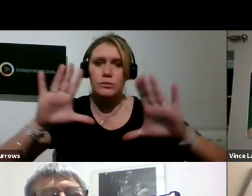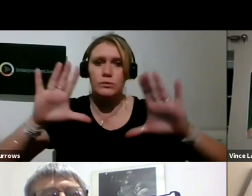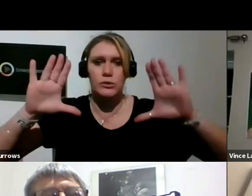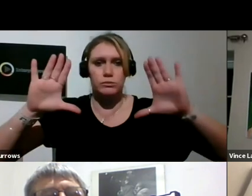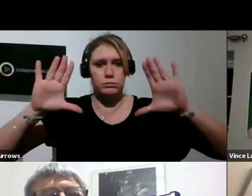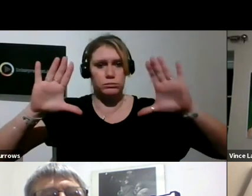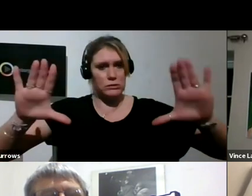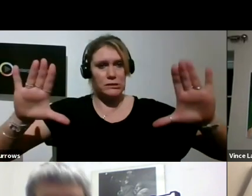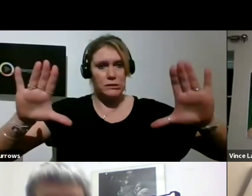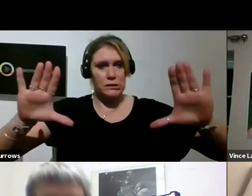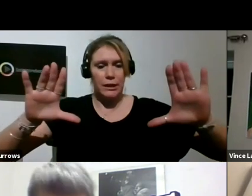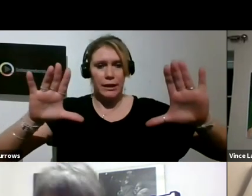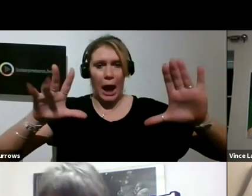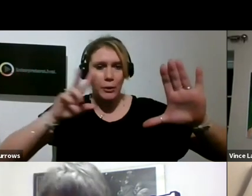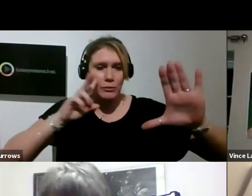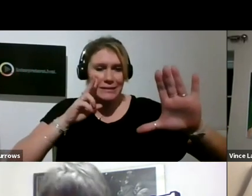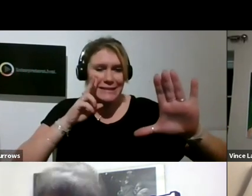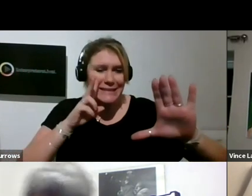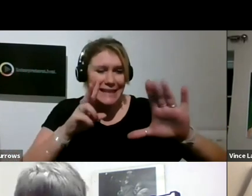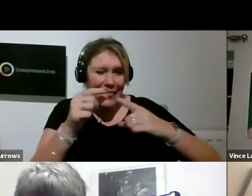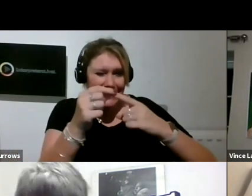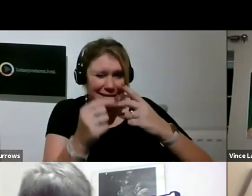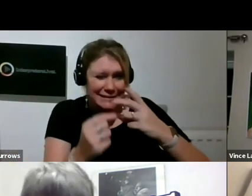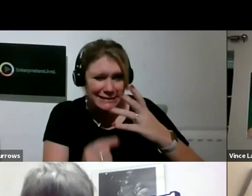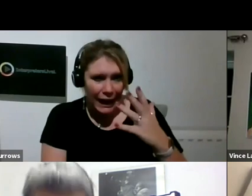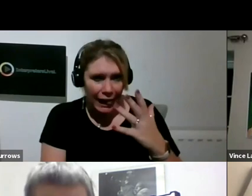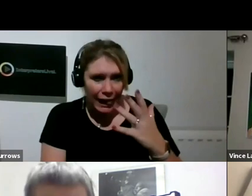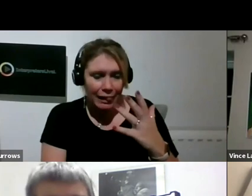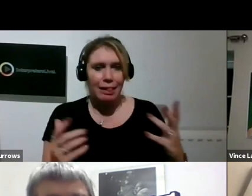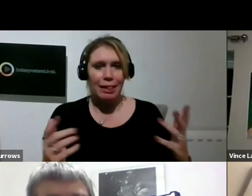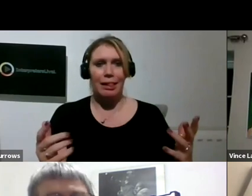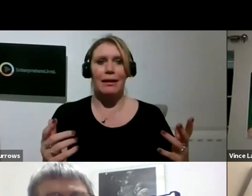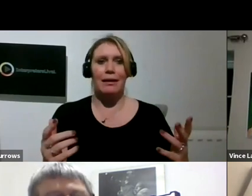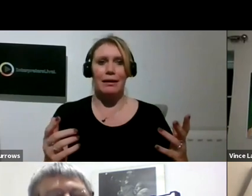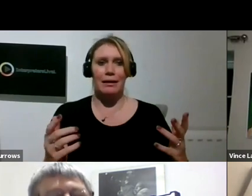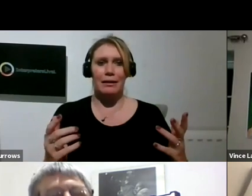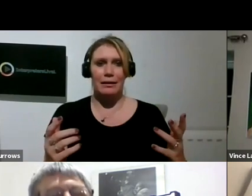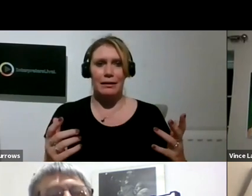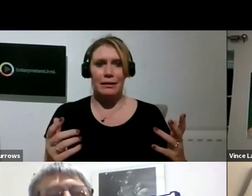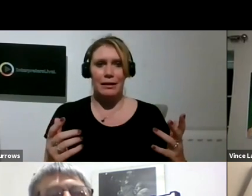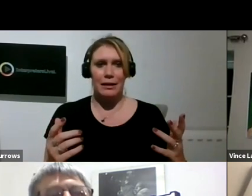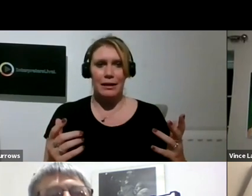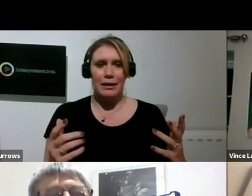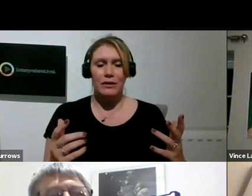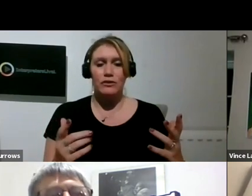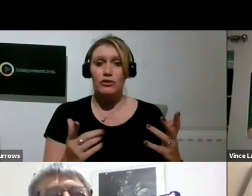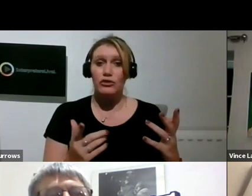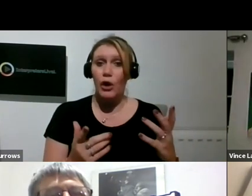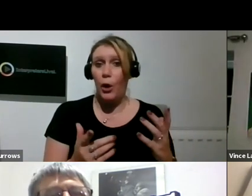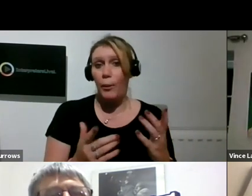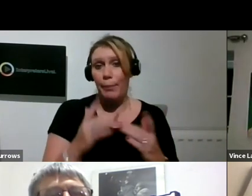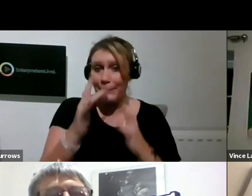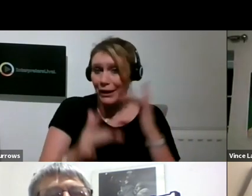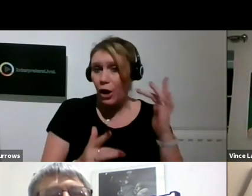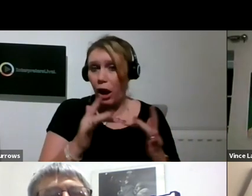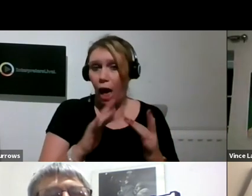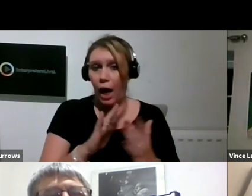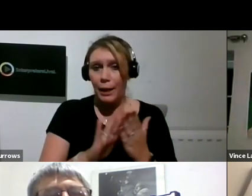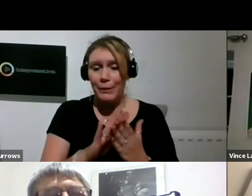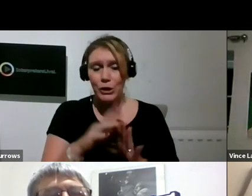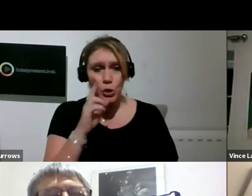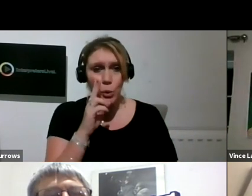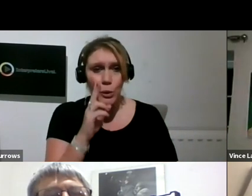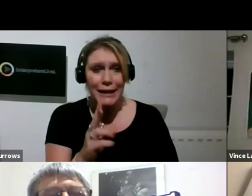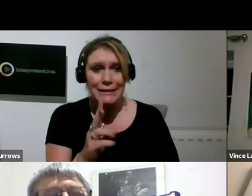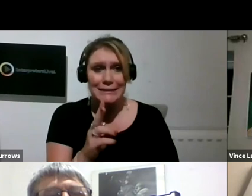not doing it with this gallery app, is that just simply by programming these images into the website, you can,